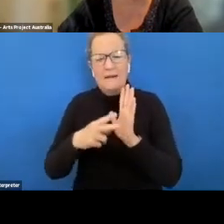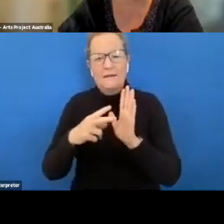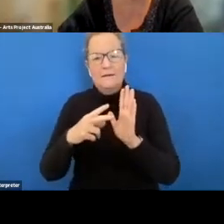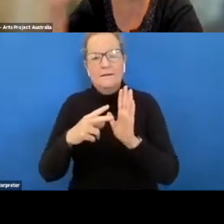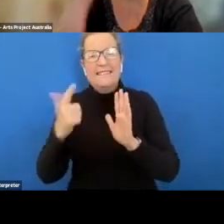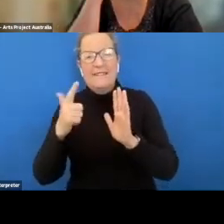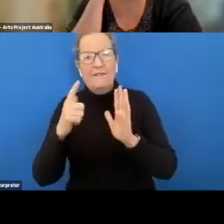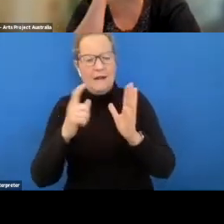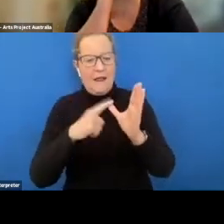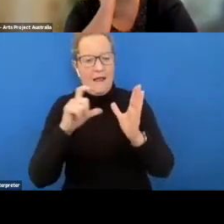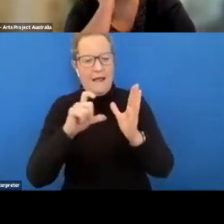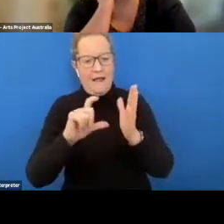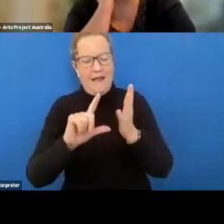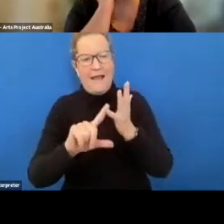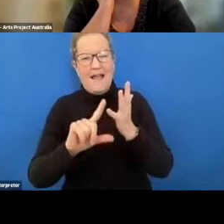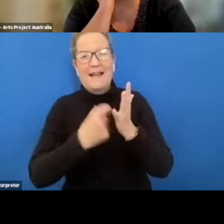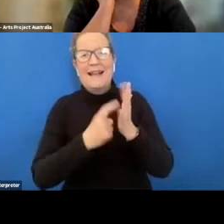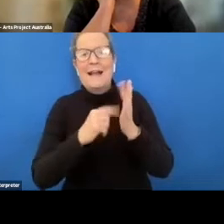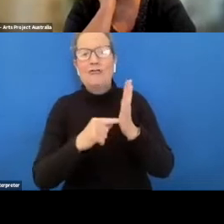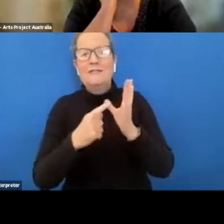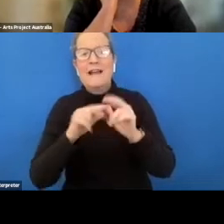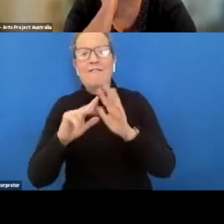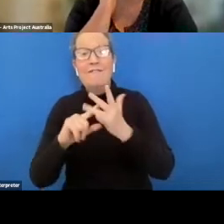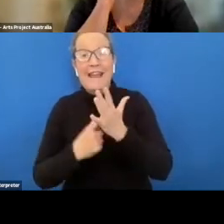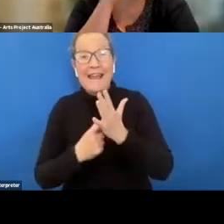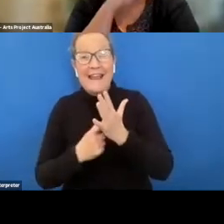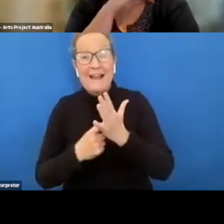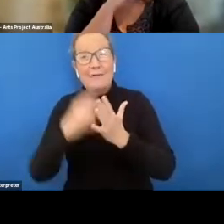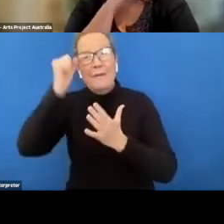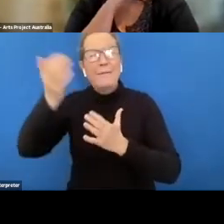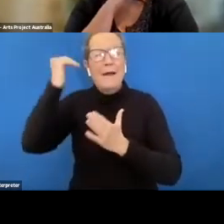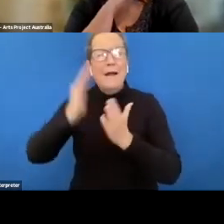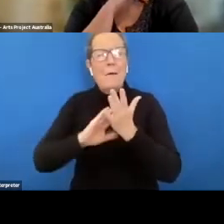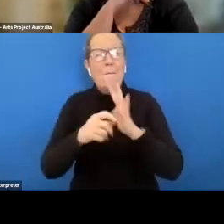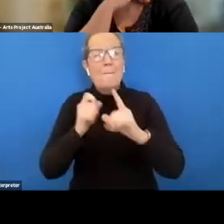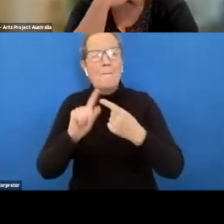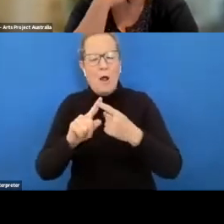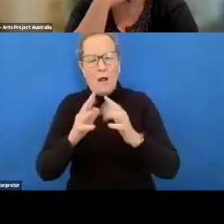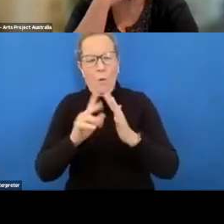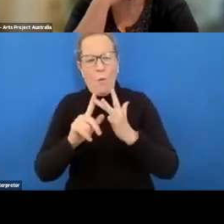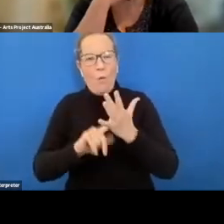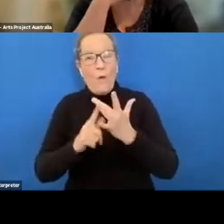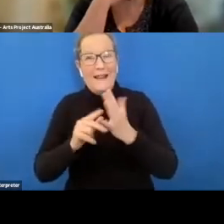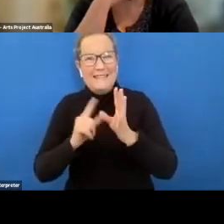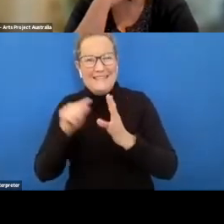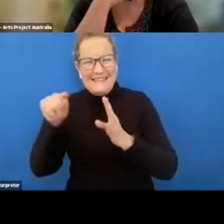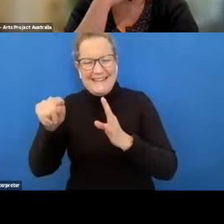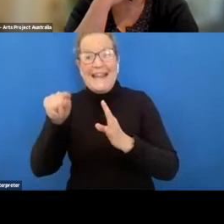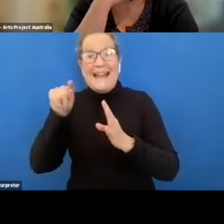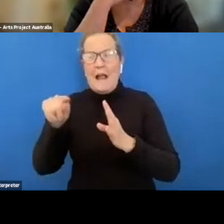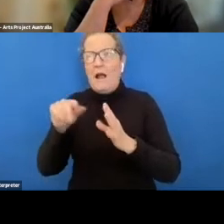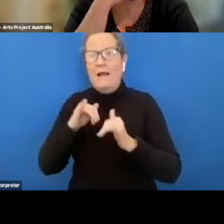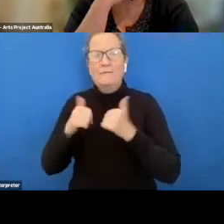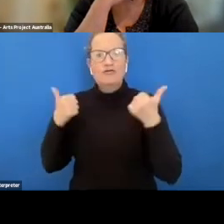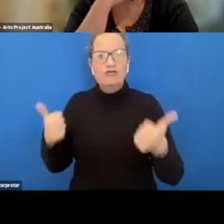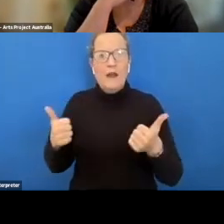mike michael mike willissey and in that interview it was great you know we were telling them what